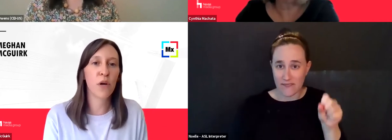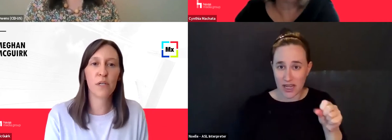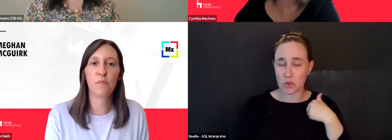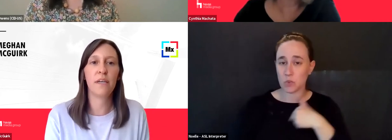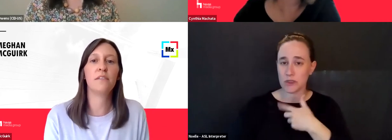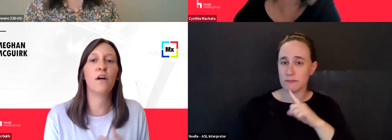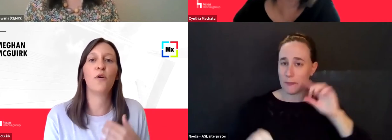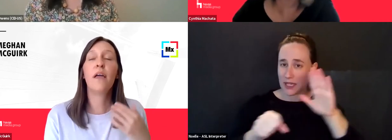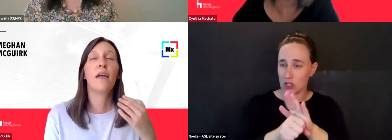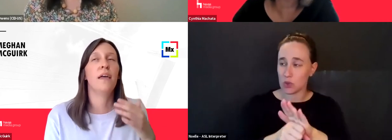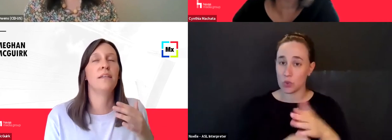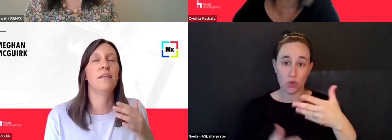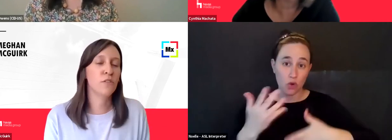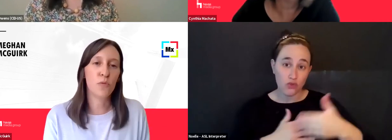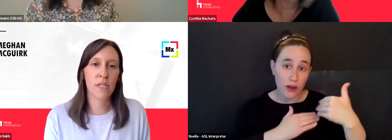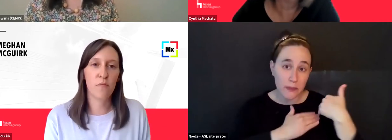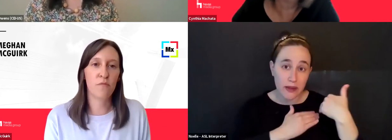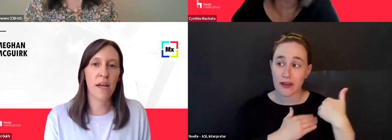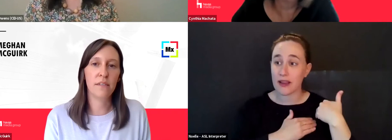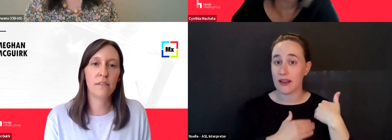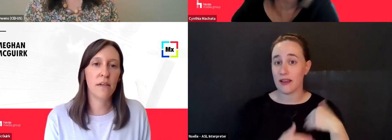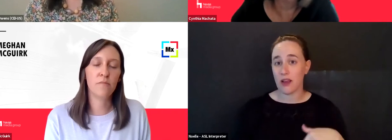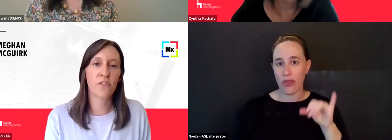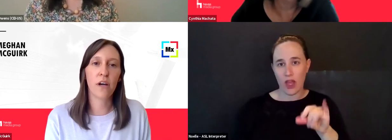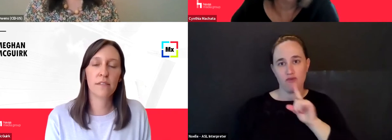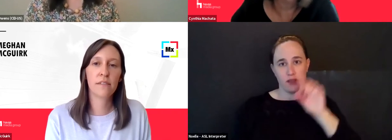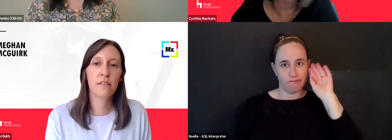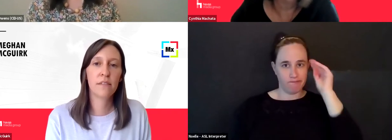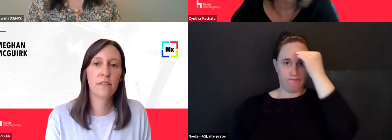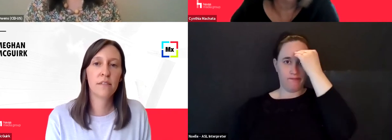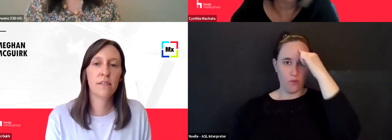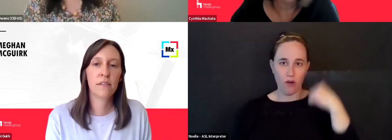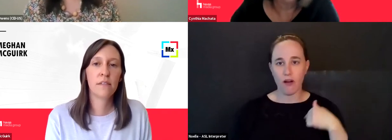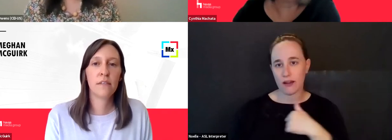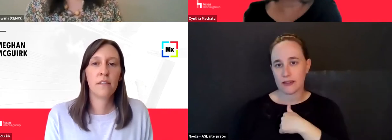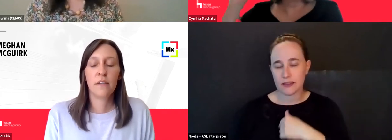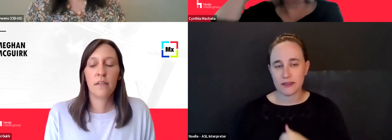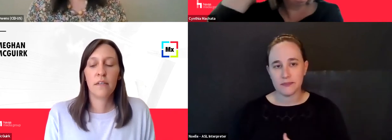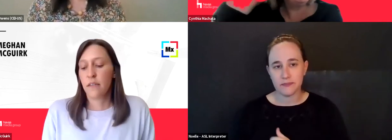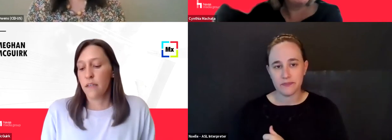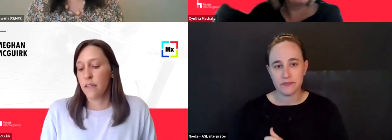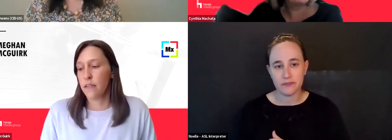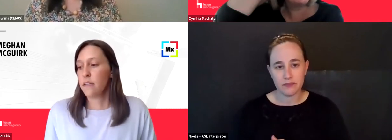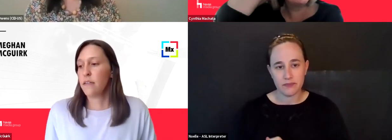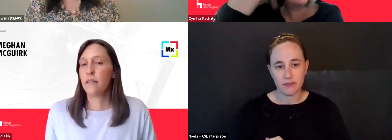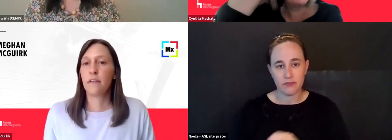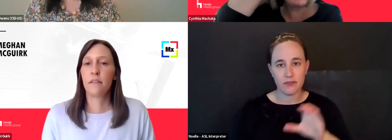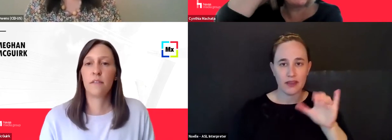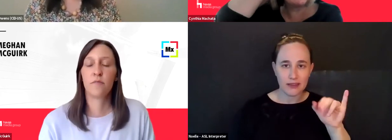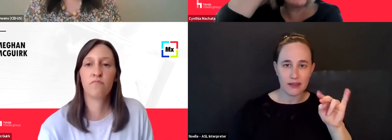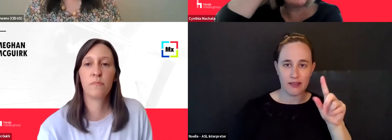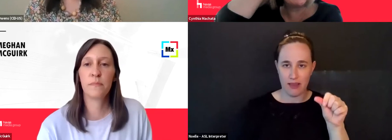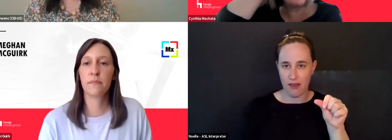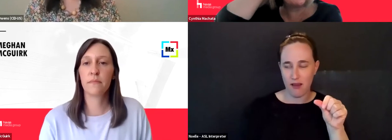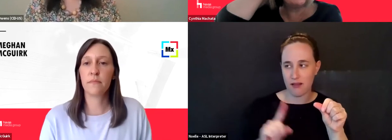in the media marketplace. So it's something that's super top of mind, um, for us. Yeah. And, and we have personally, so to